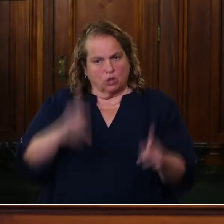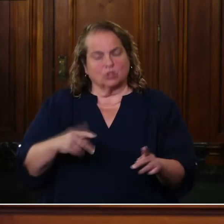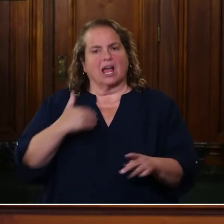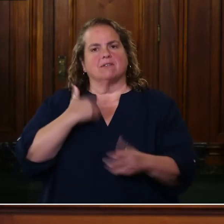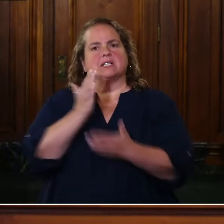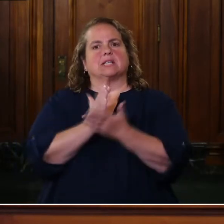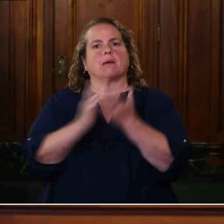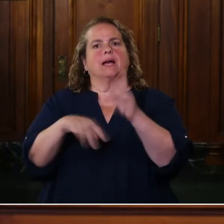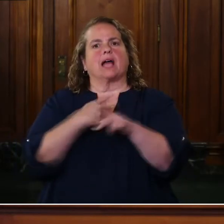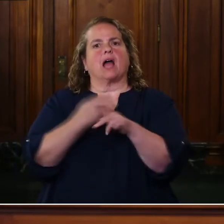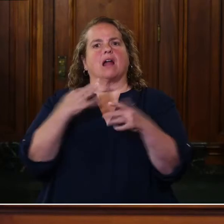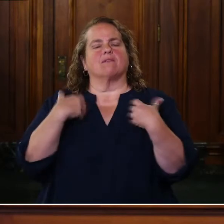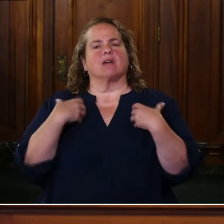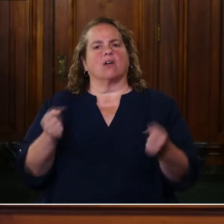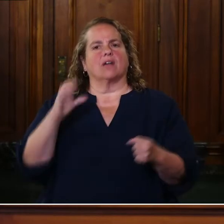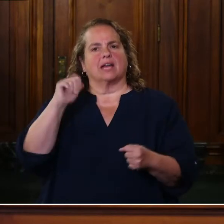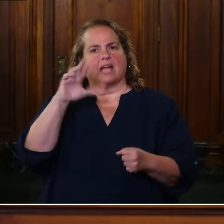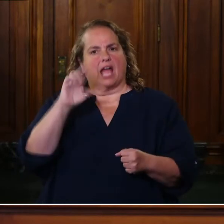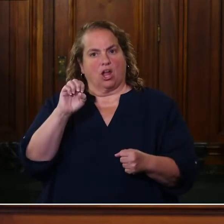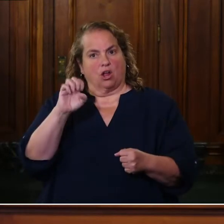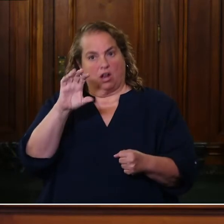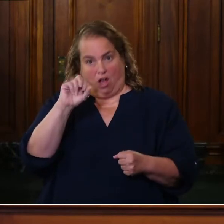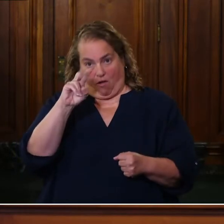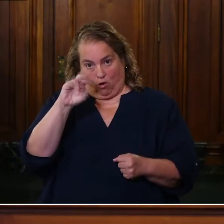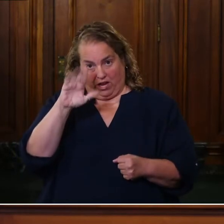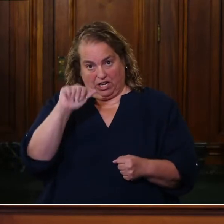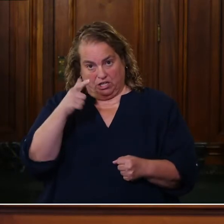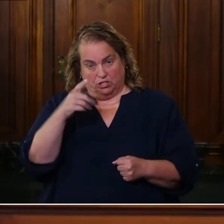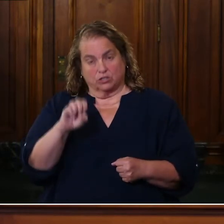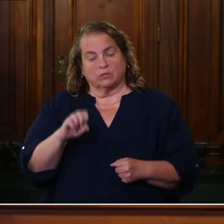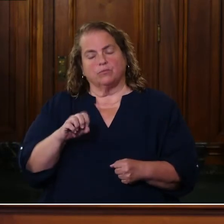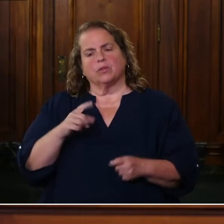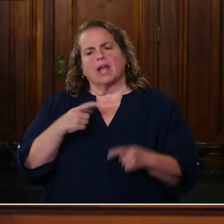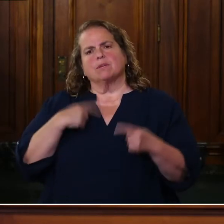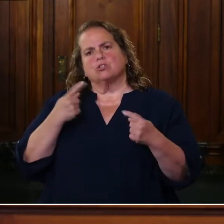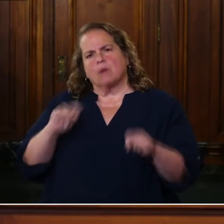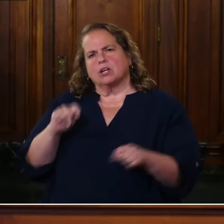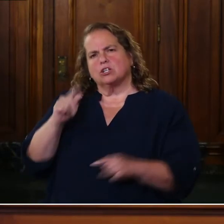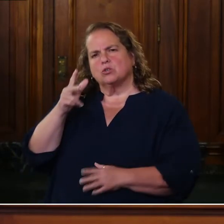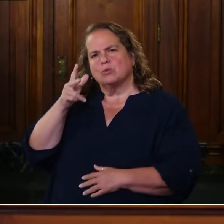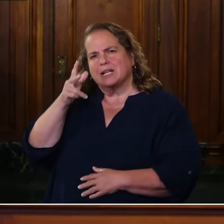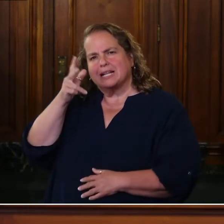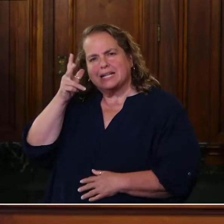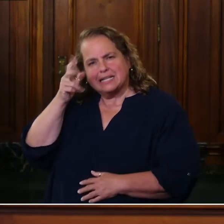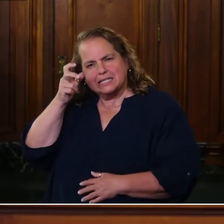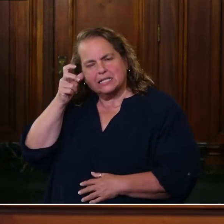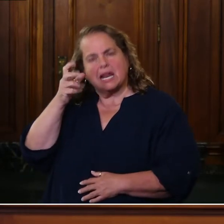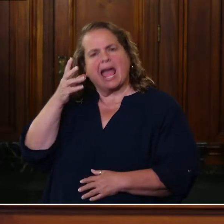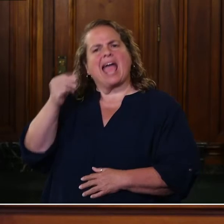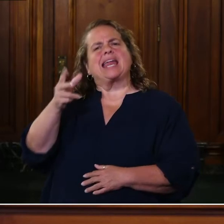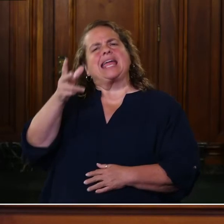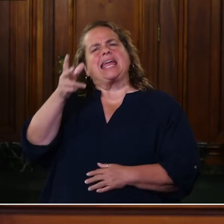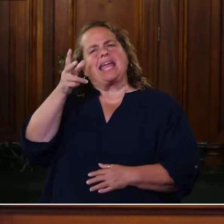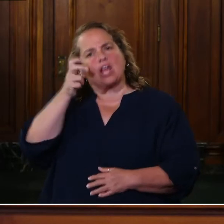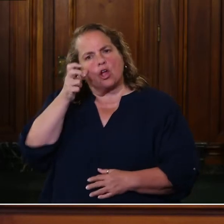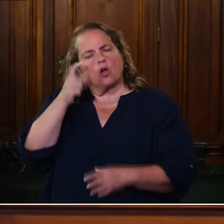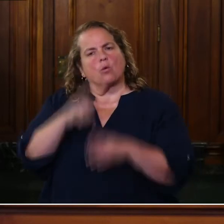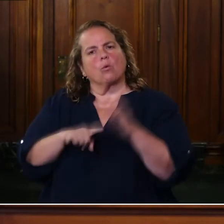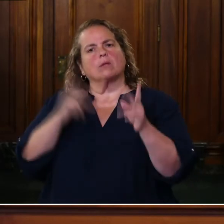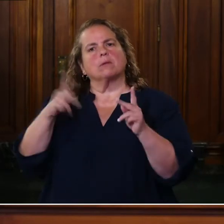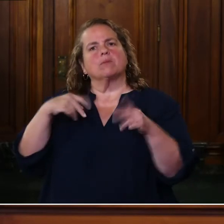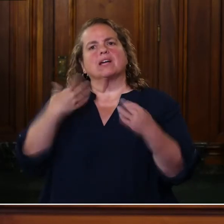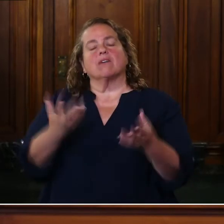as I've been listening and I've been trying to hear, what those have been giving voice on in inequality